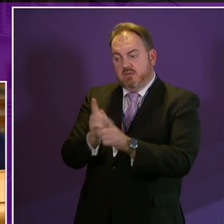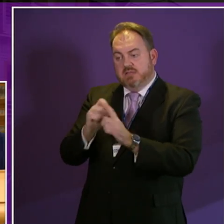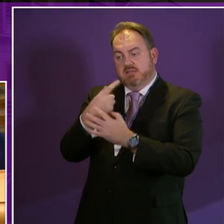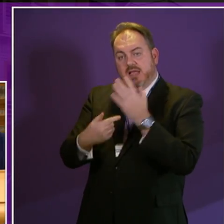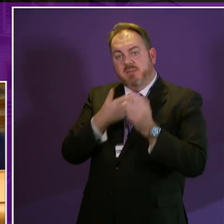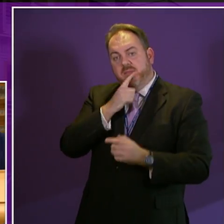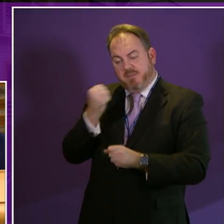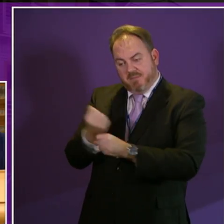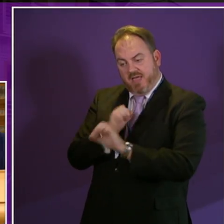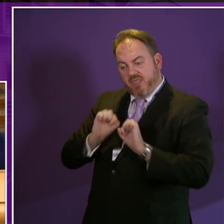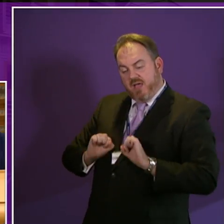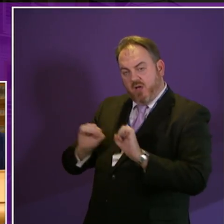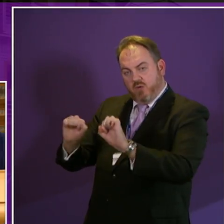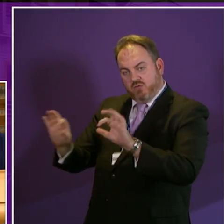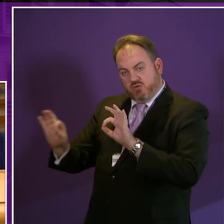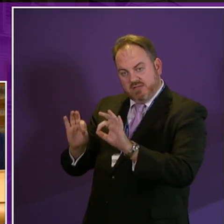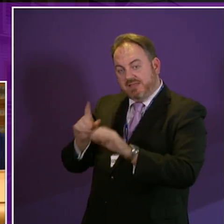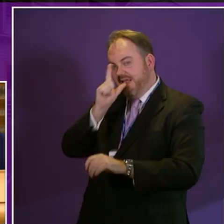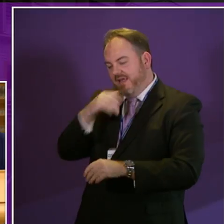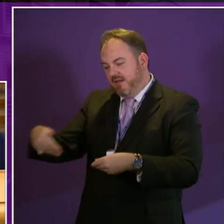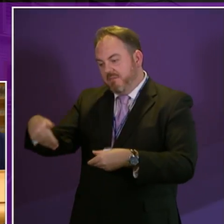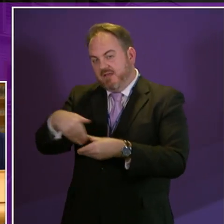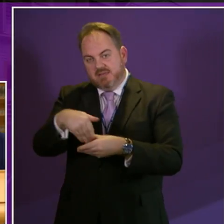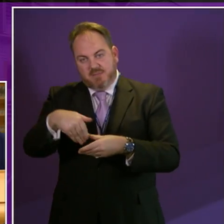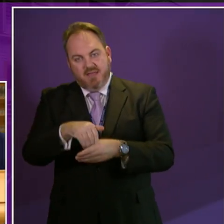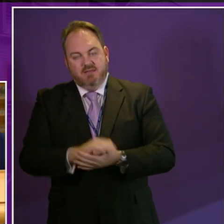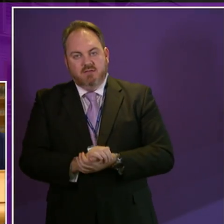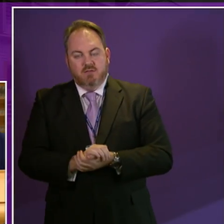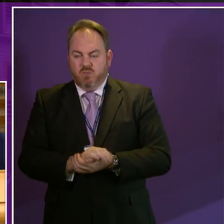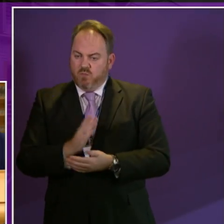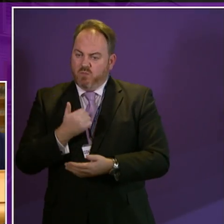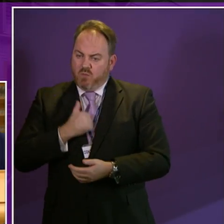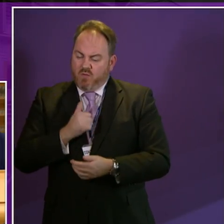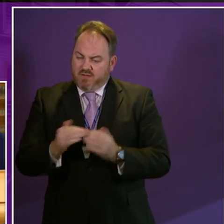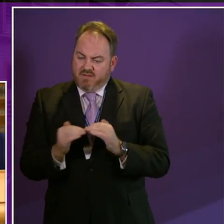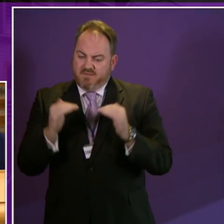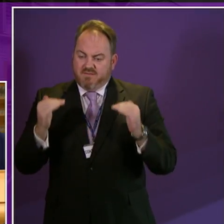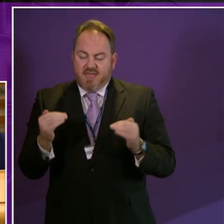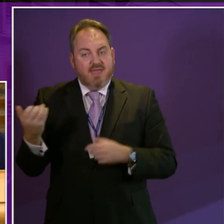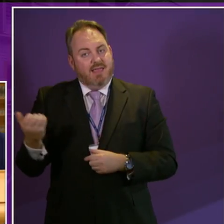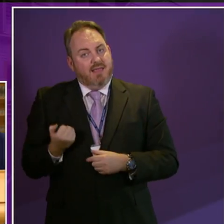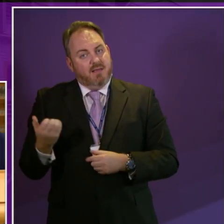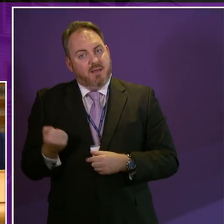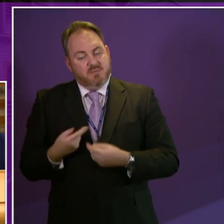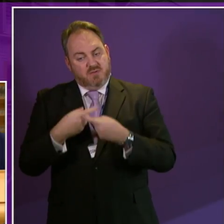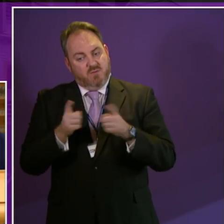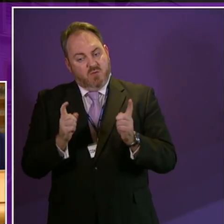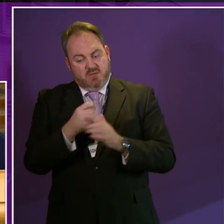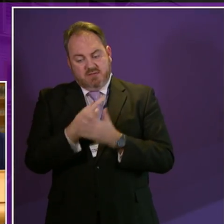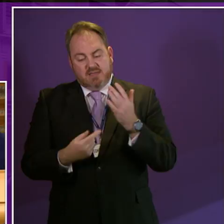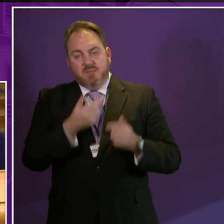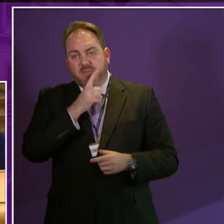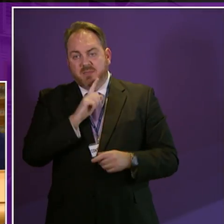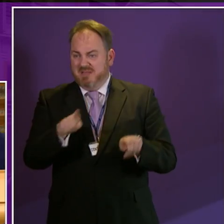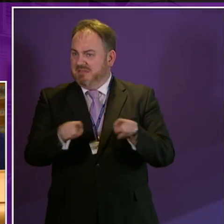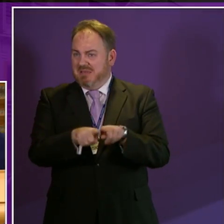opportunities and participation. Like the Scottish Government, we want decent incomes and fairer working lives for disabled people, as we do for able